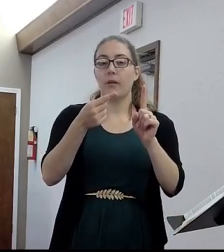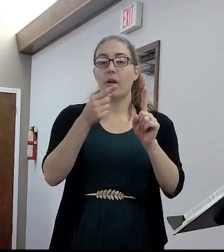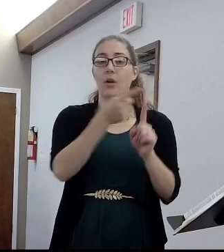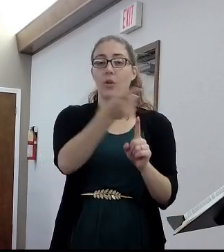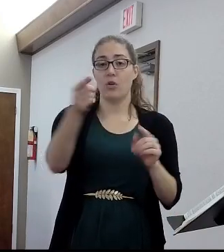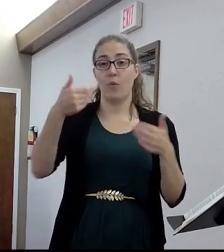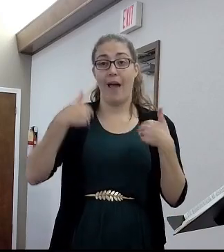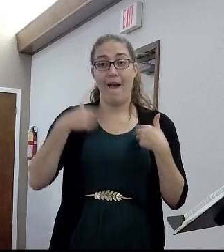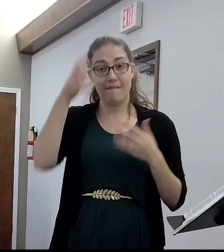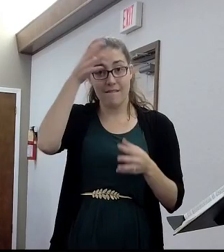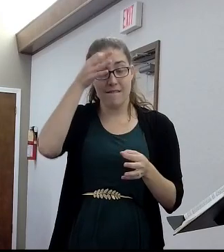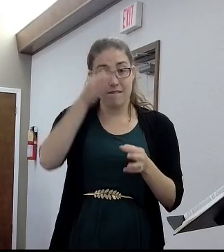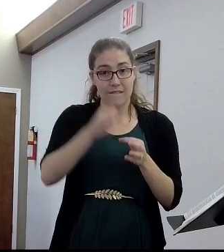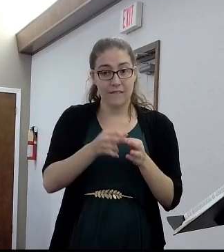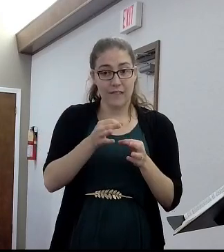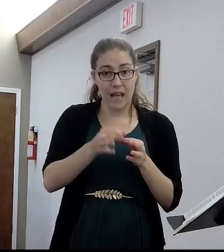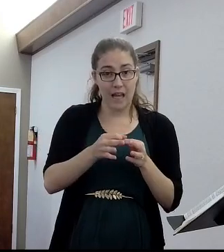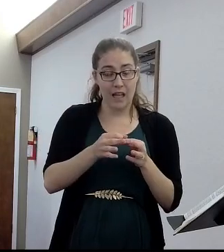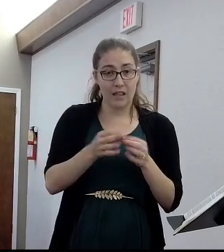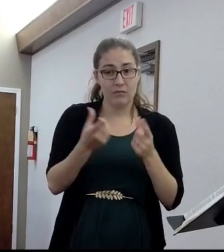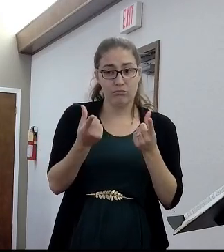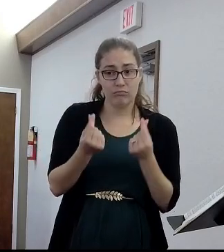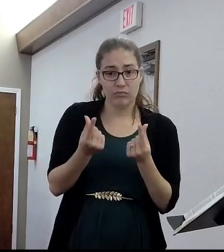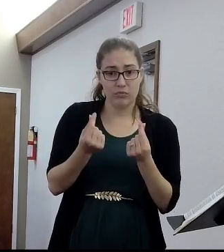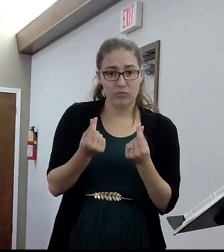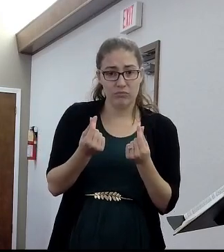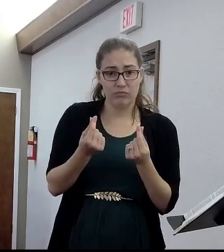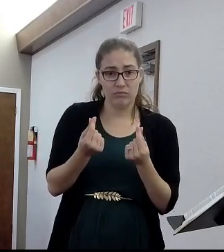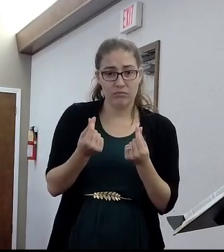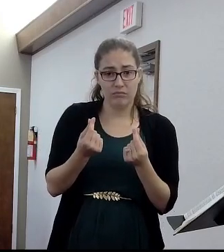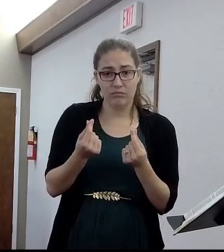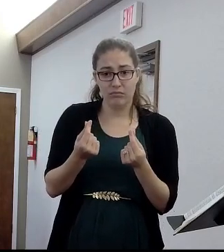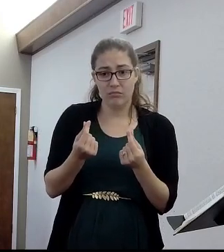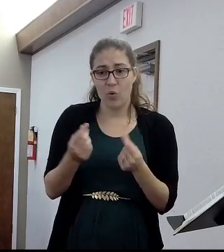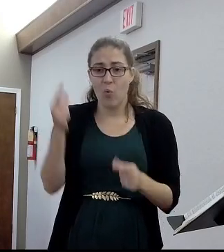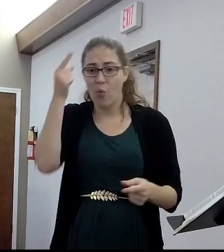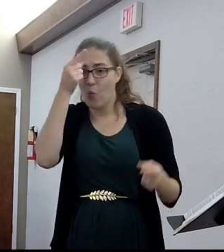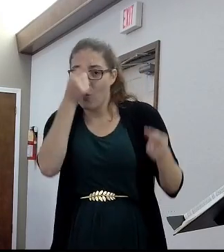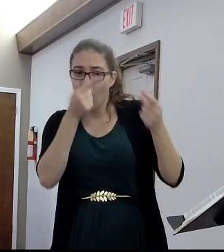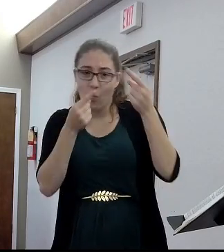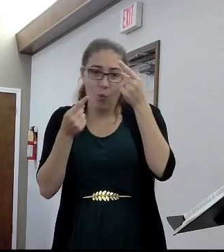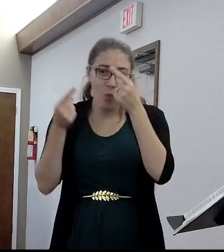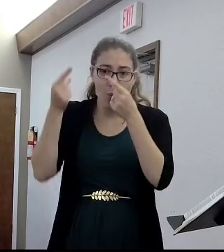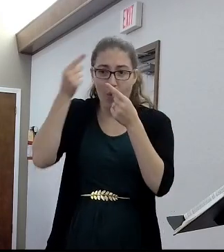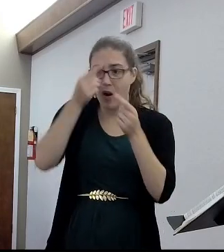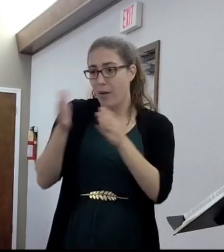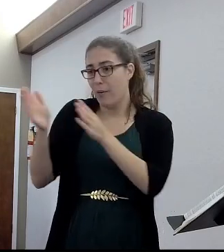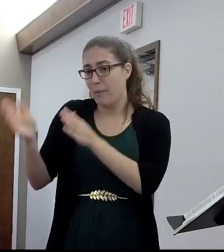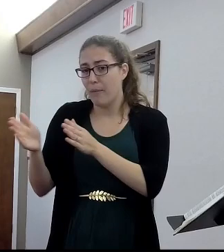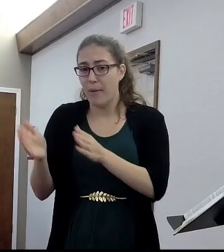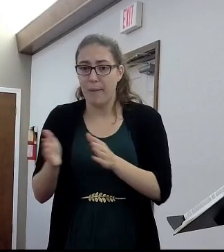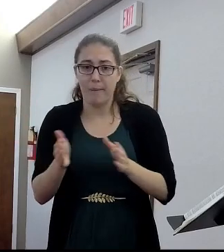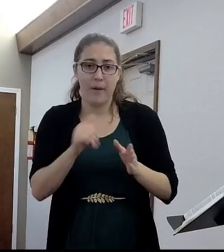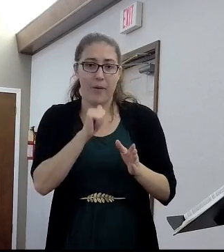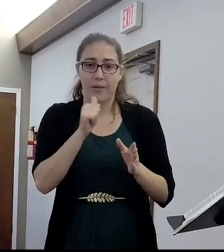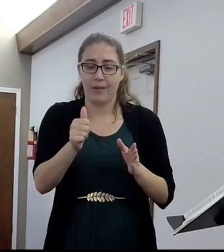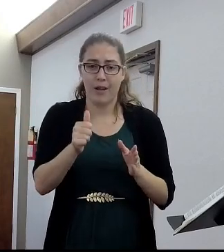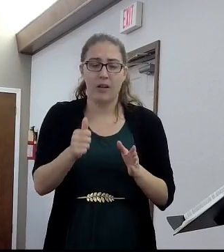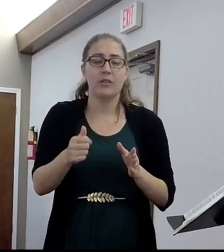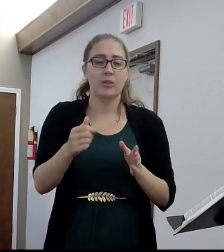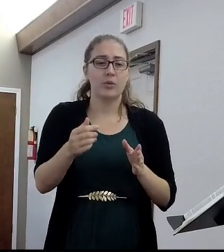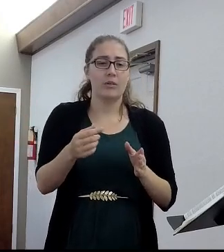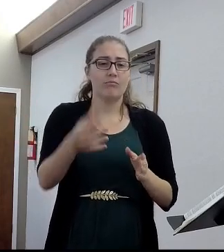faith in something, you don't have to store and you don't have to worry about it. The system's going to function just fine.